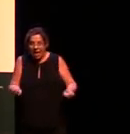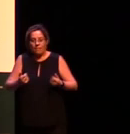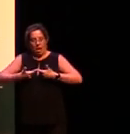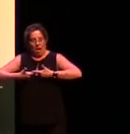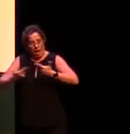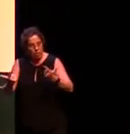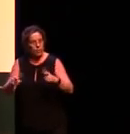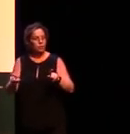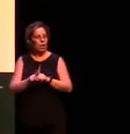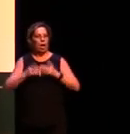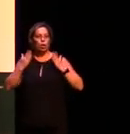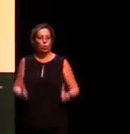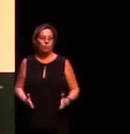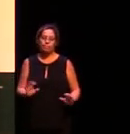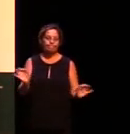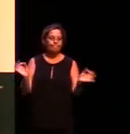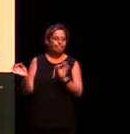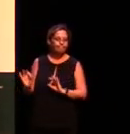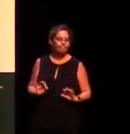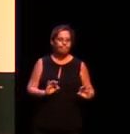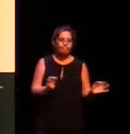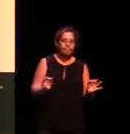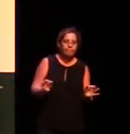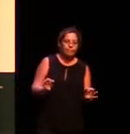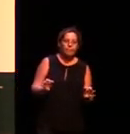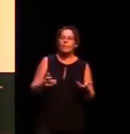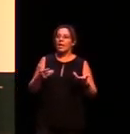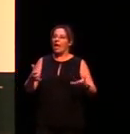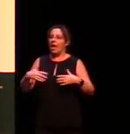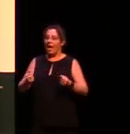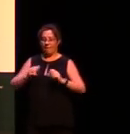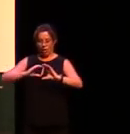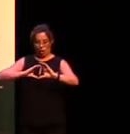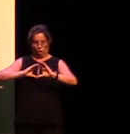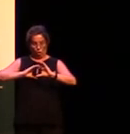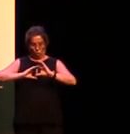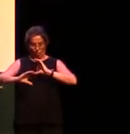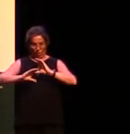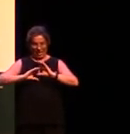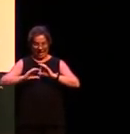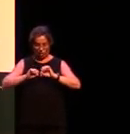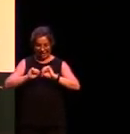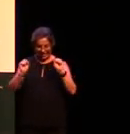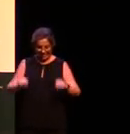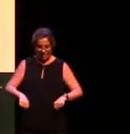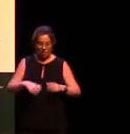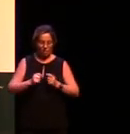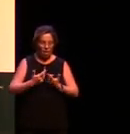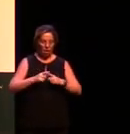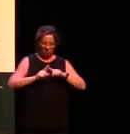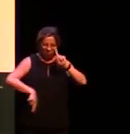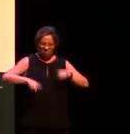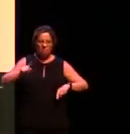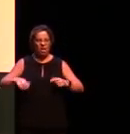and there's no other species that has a communication system with the incredible diversity that we find in human